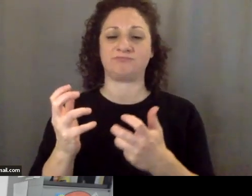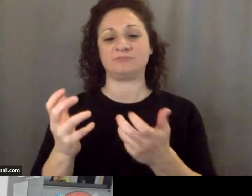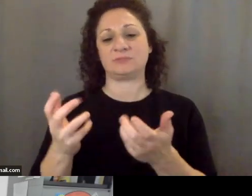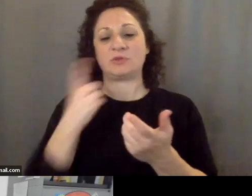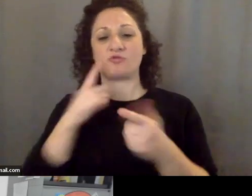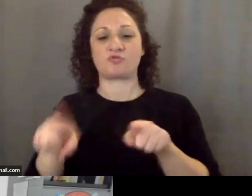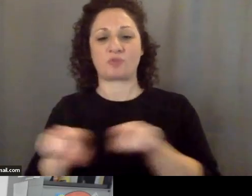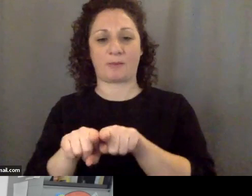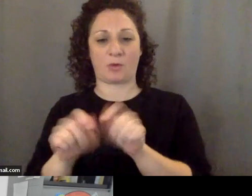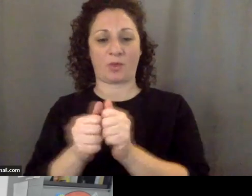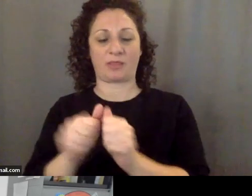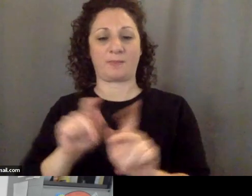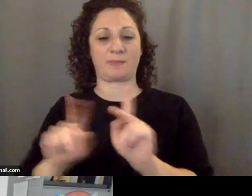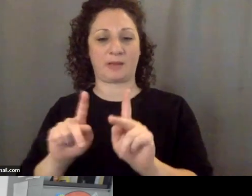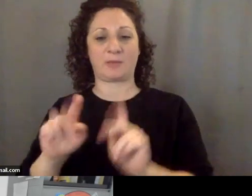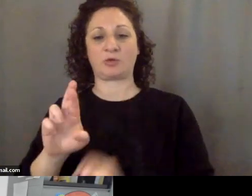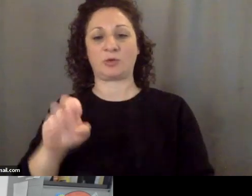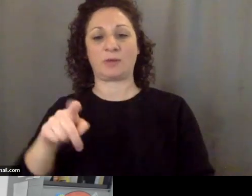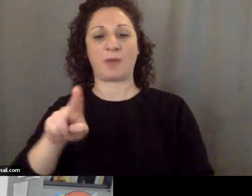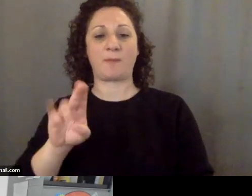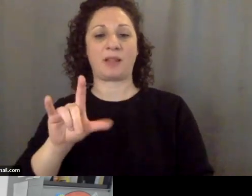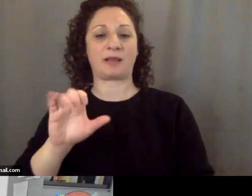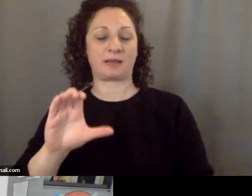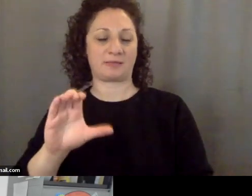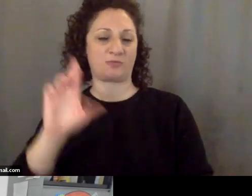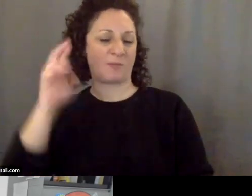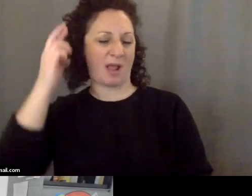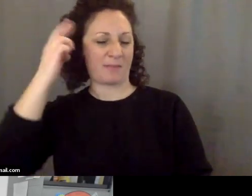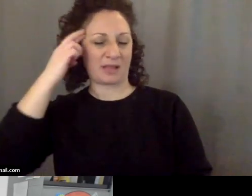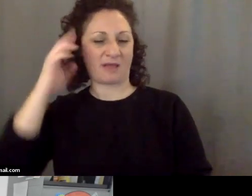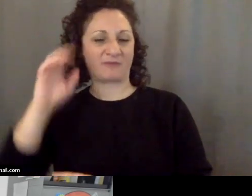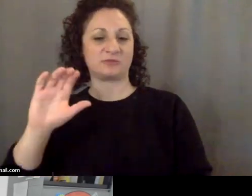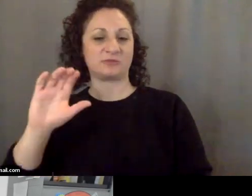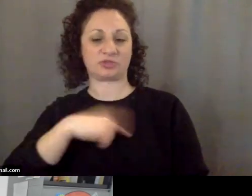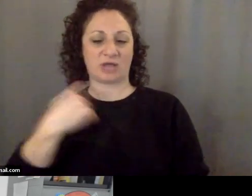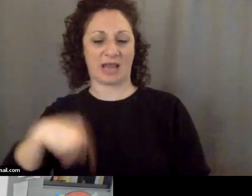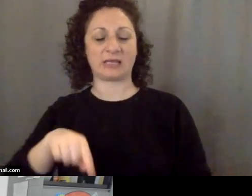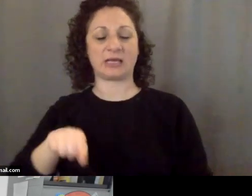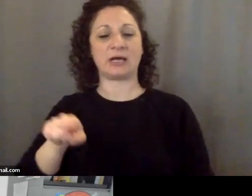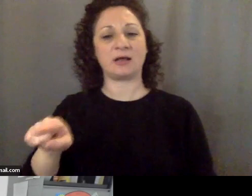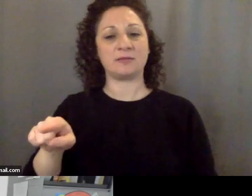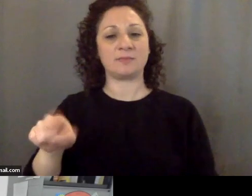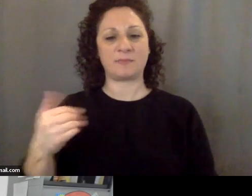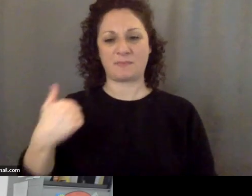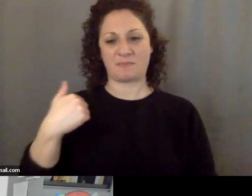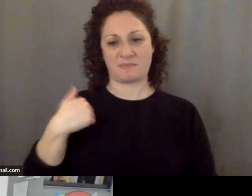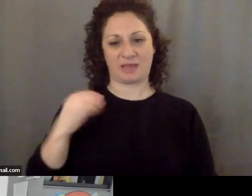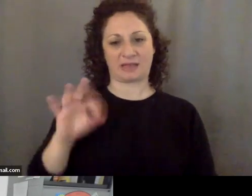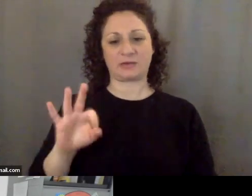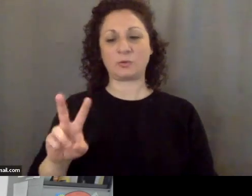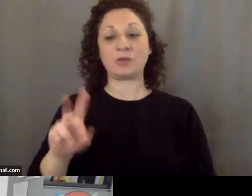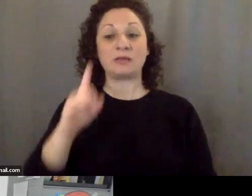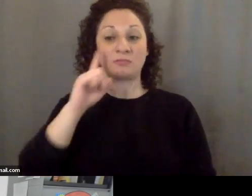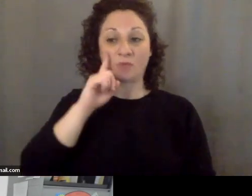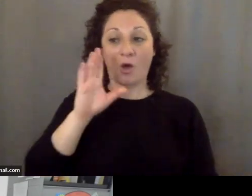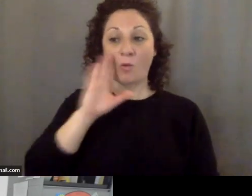1972 because he perceived that China would be an ally against the Soviet